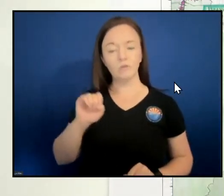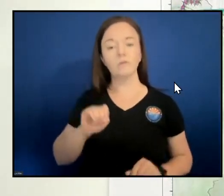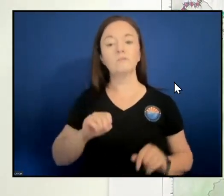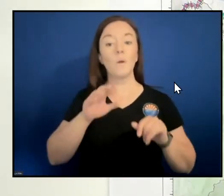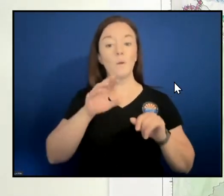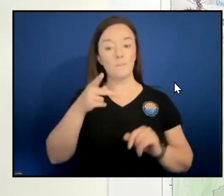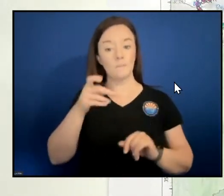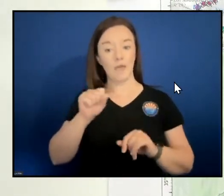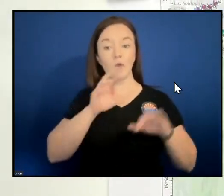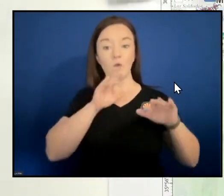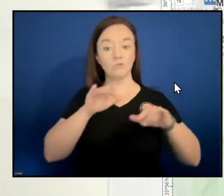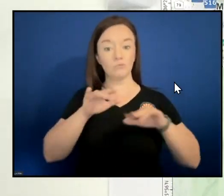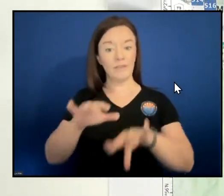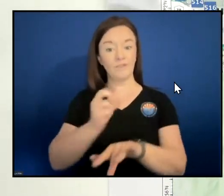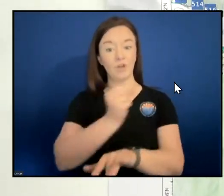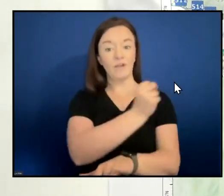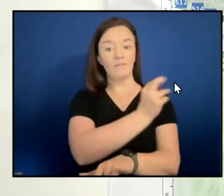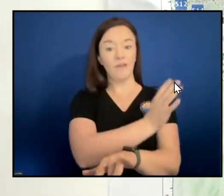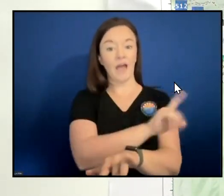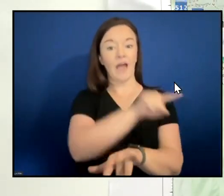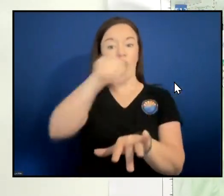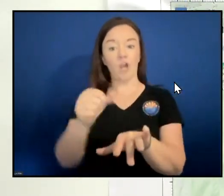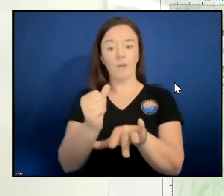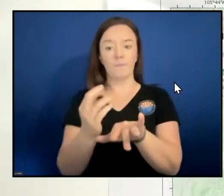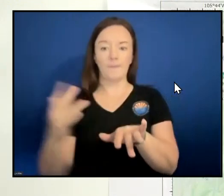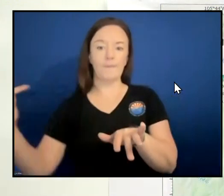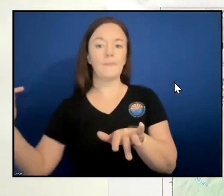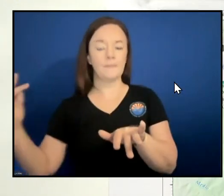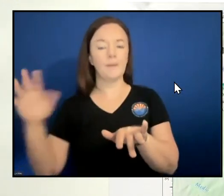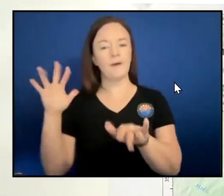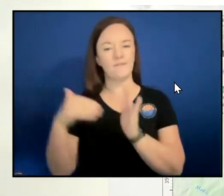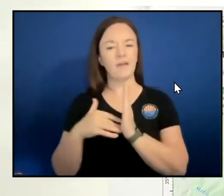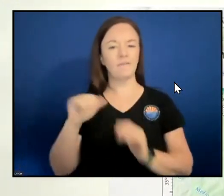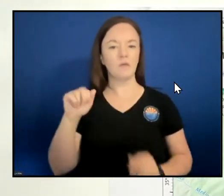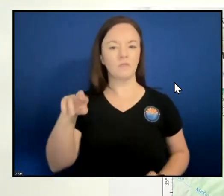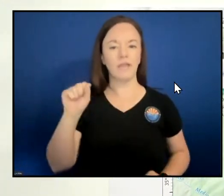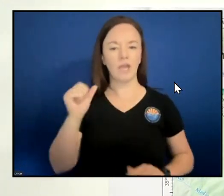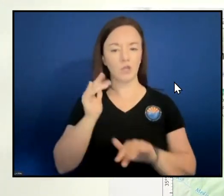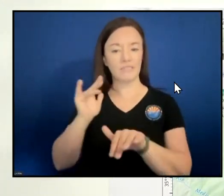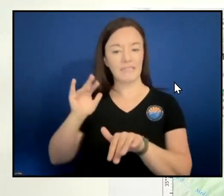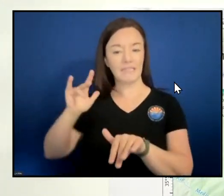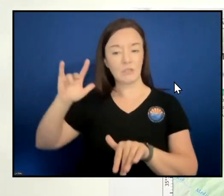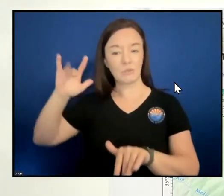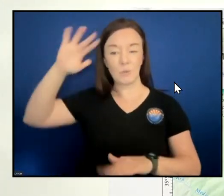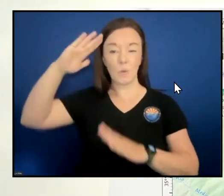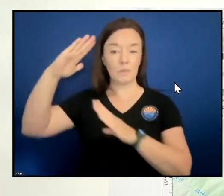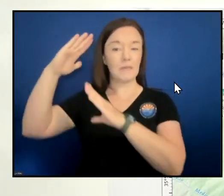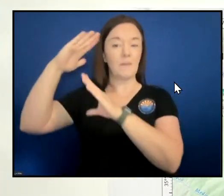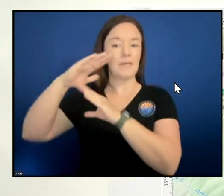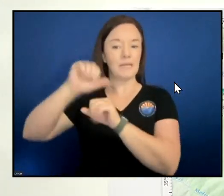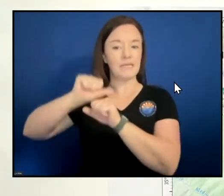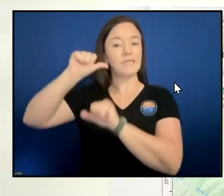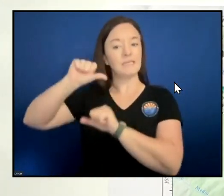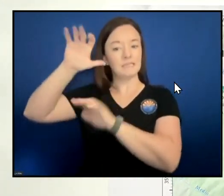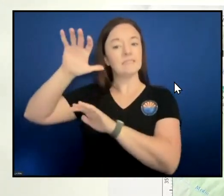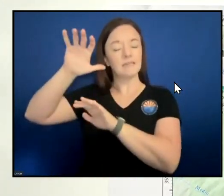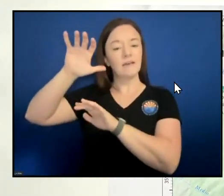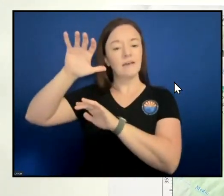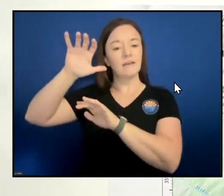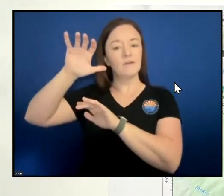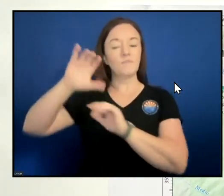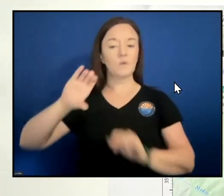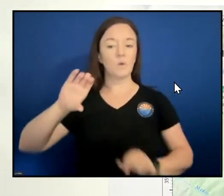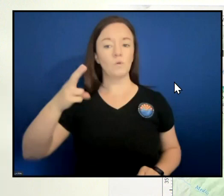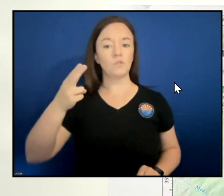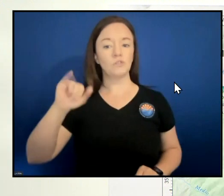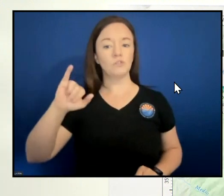and made about a 5,000-acre run up to the high peaks just to the east of Chimiosos